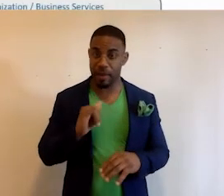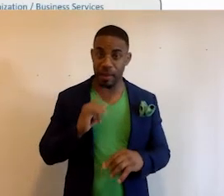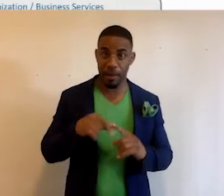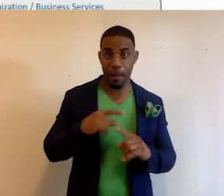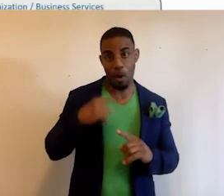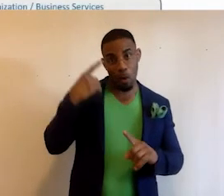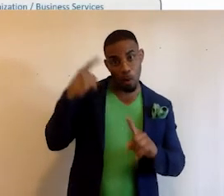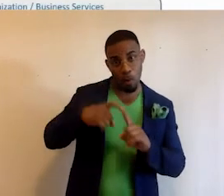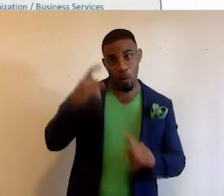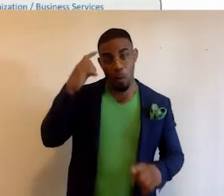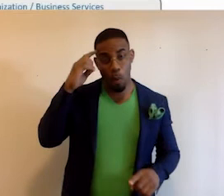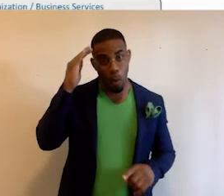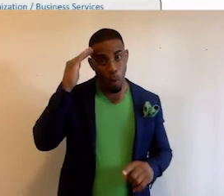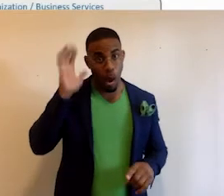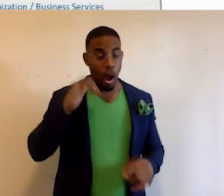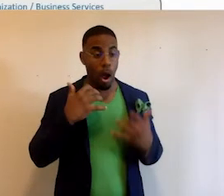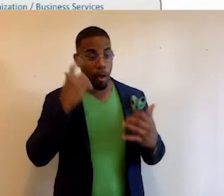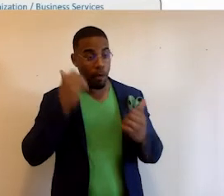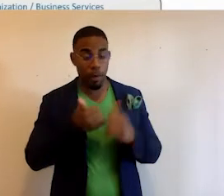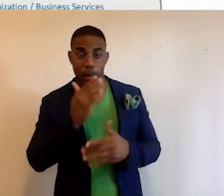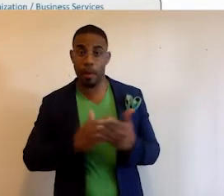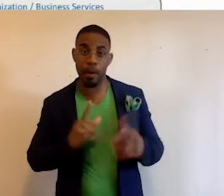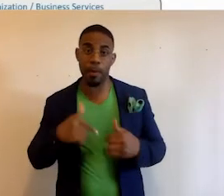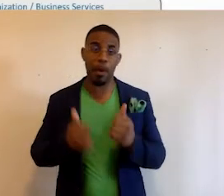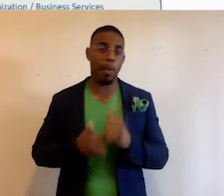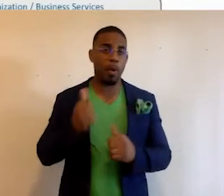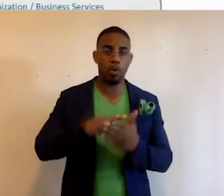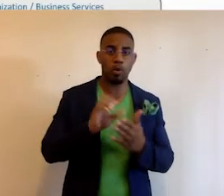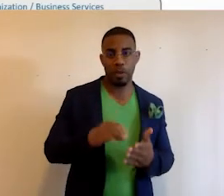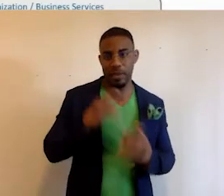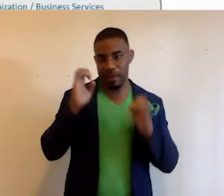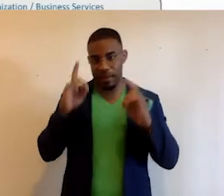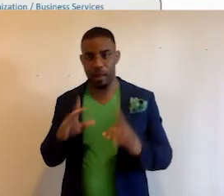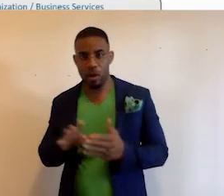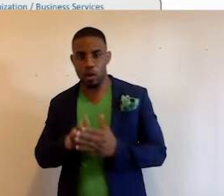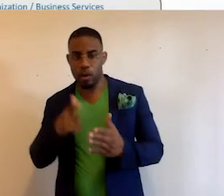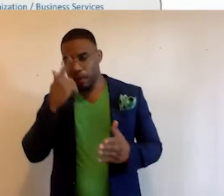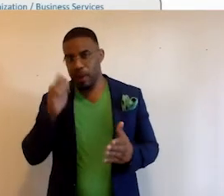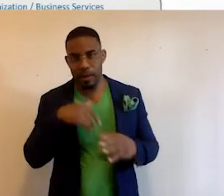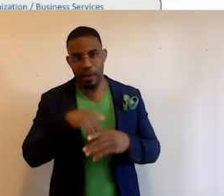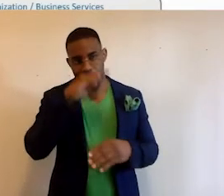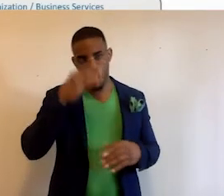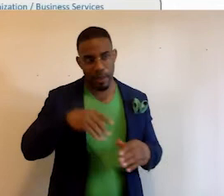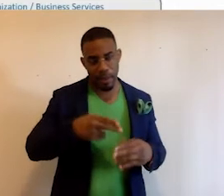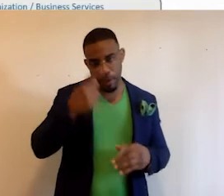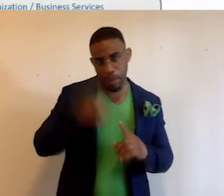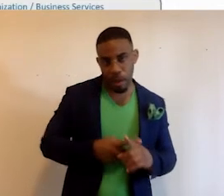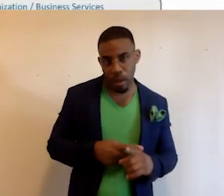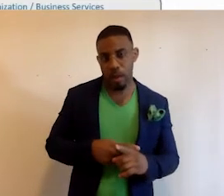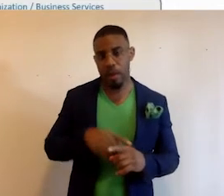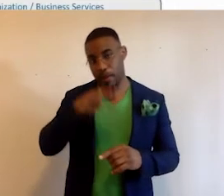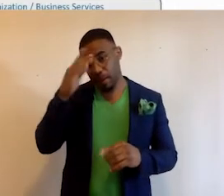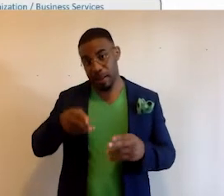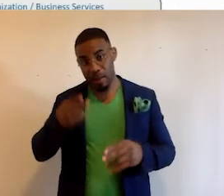about awareness. Our audience, for the most part, has been mostly students and educators. Students, because during Black History Month, they've got to do a black history